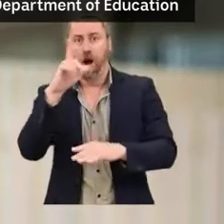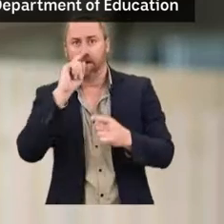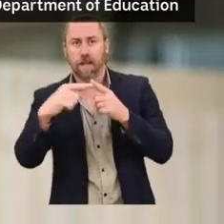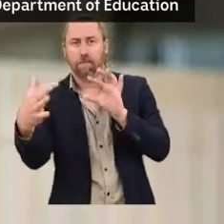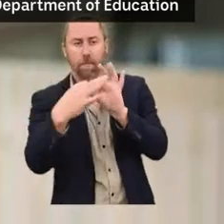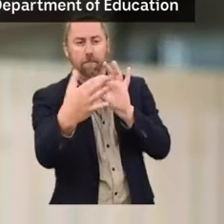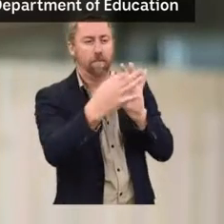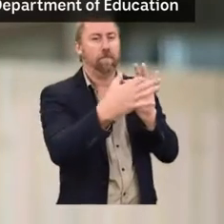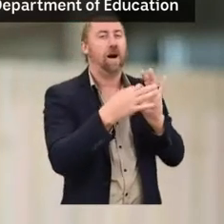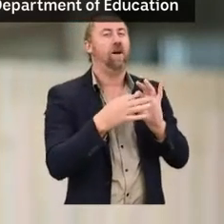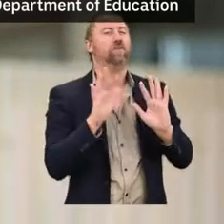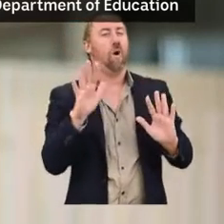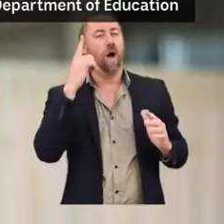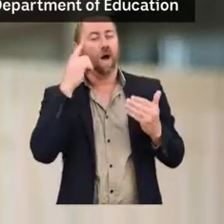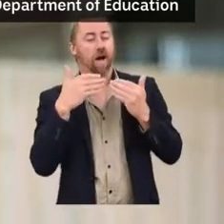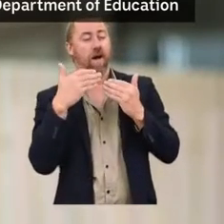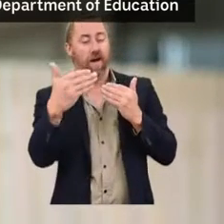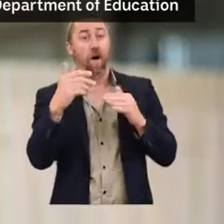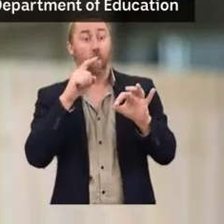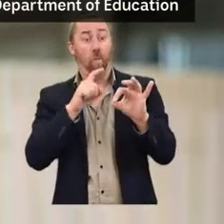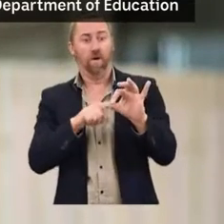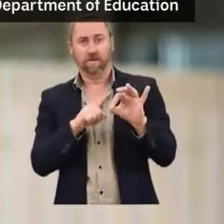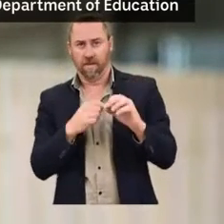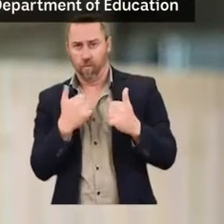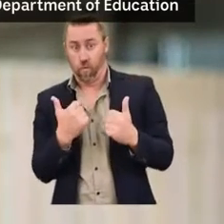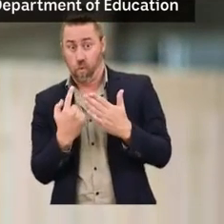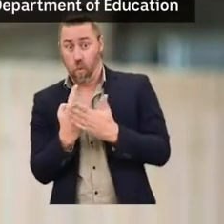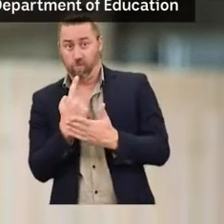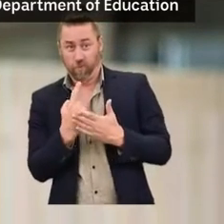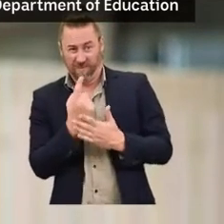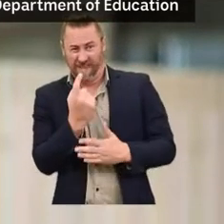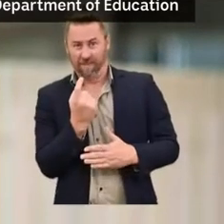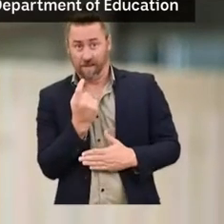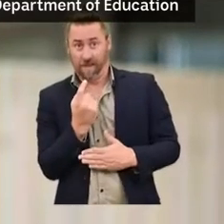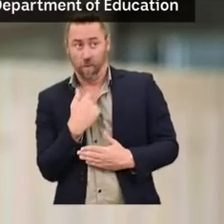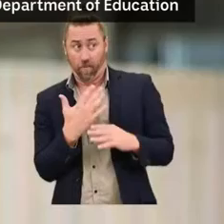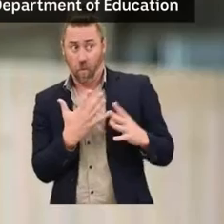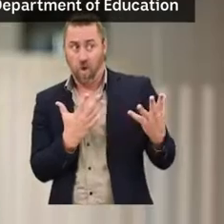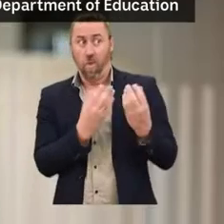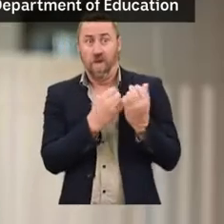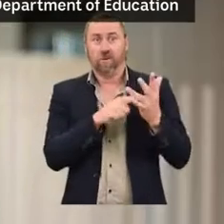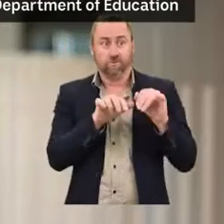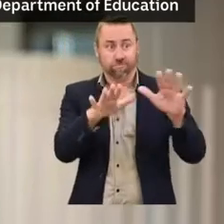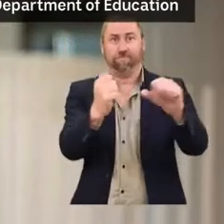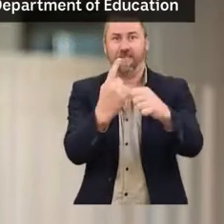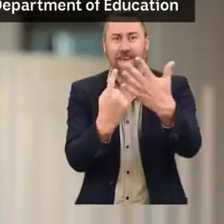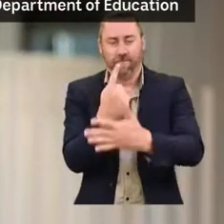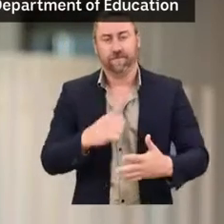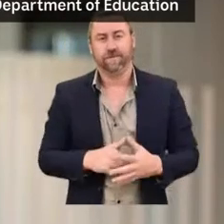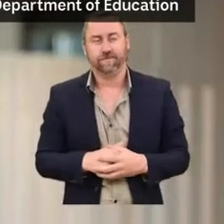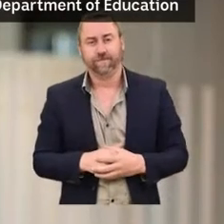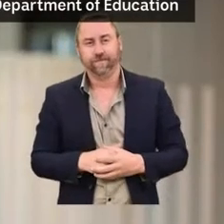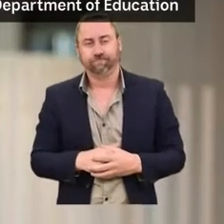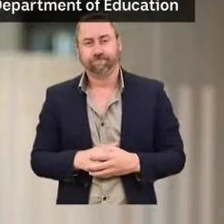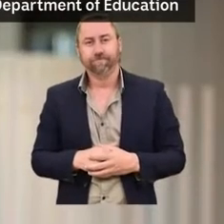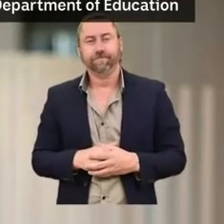Watch this space as Queensland moves to build on this opportunity that's right on our doorstep. I'd also like to mention the